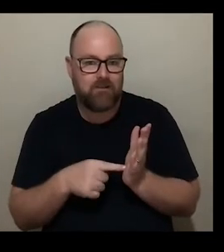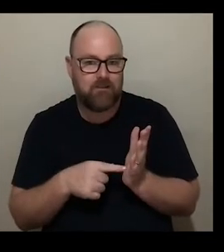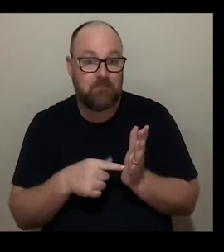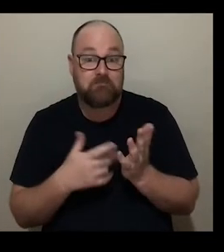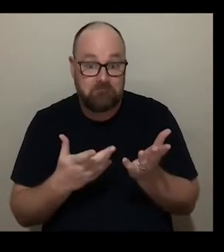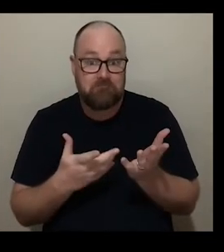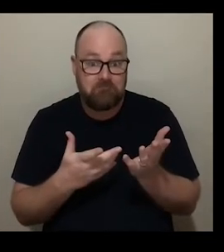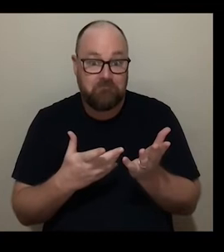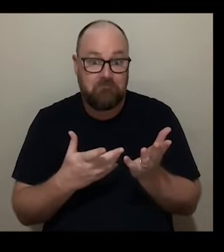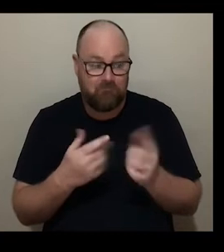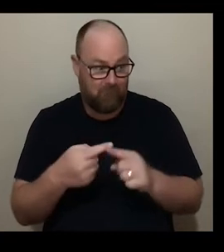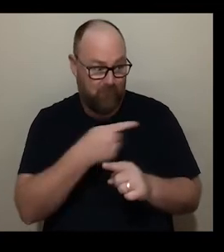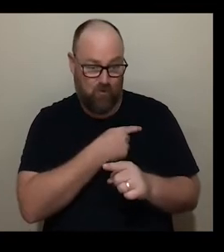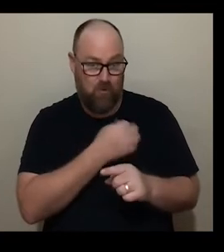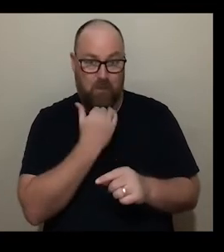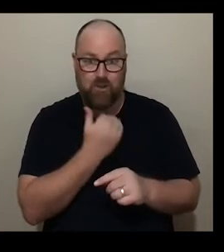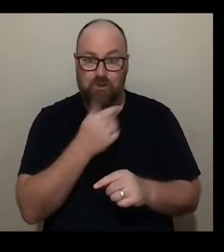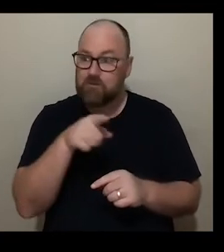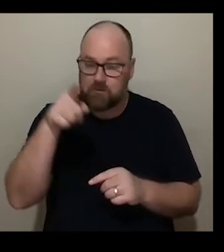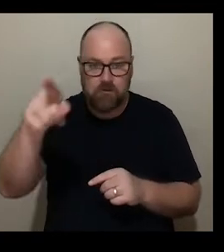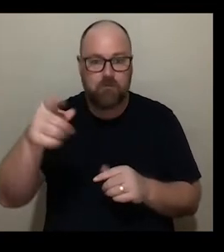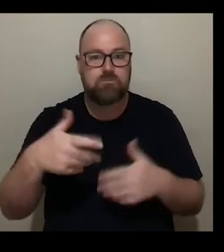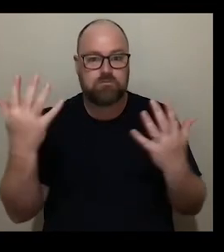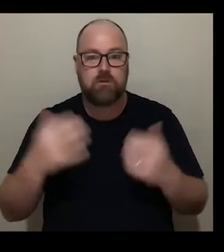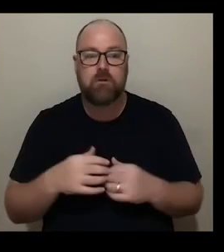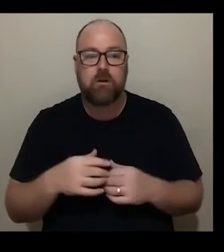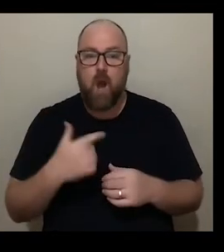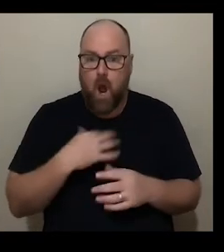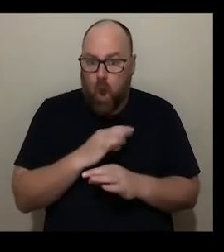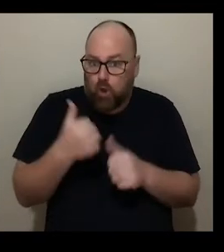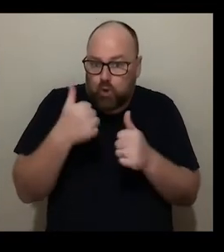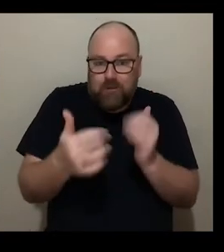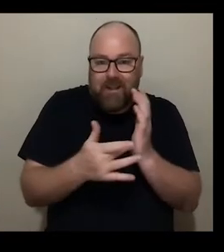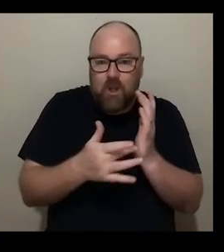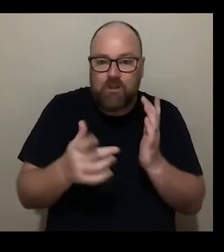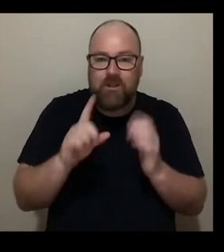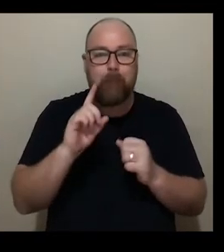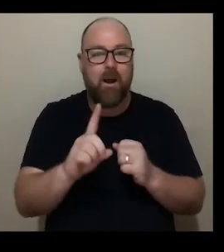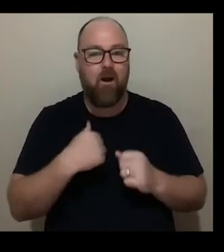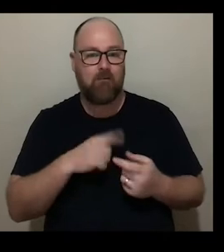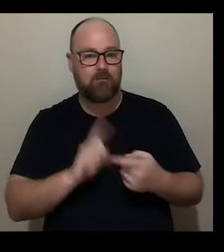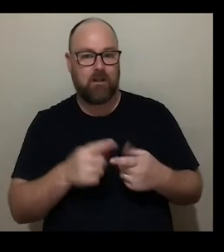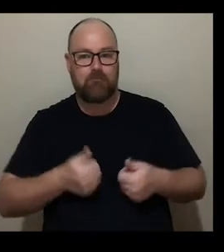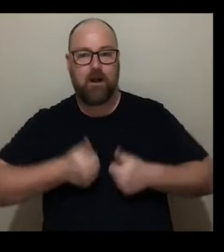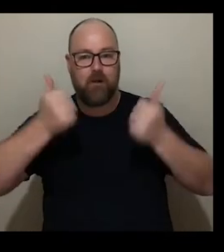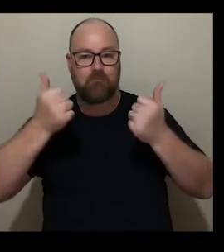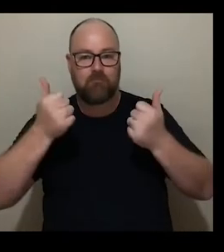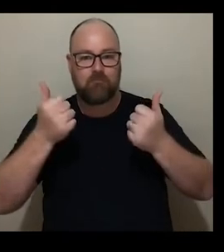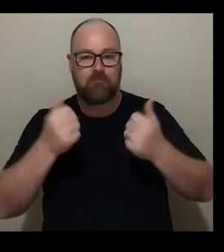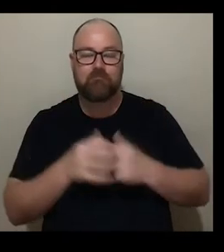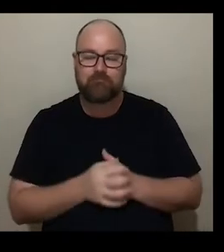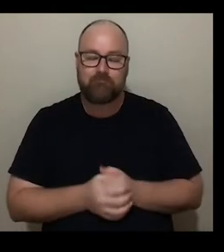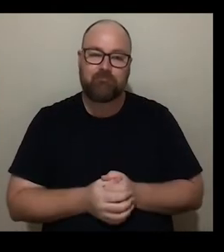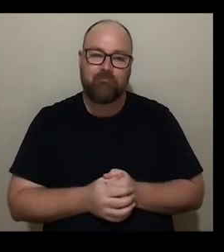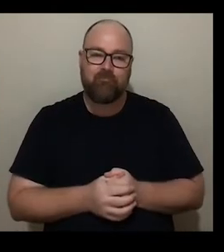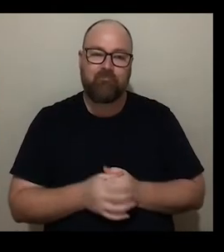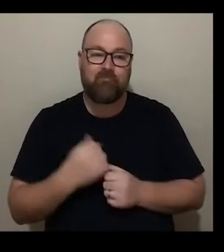on doing it and I'm not very technical and good at technology at all and I don't have any support and I've managed